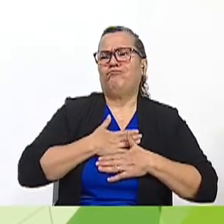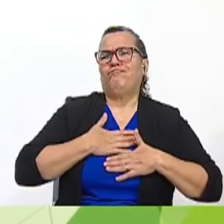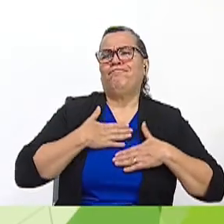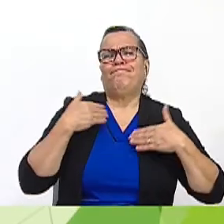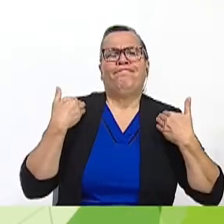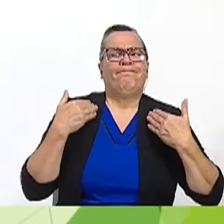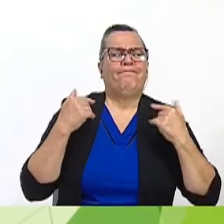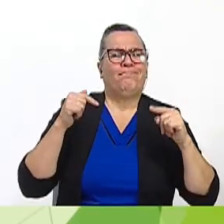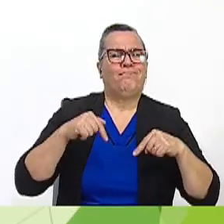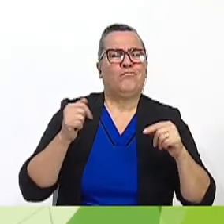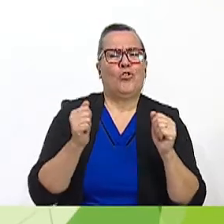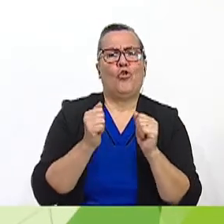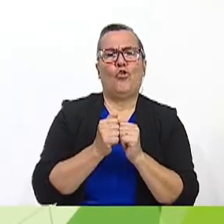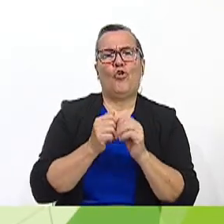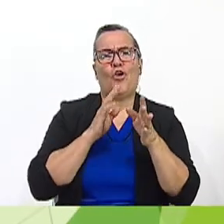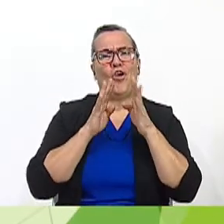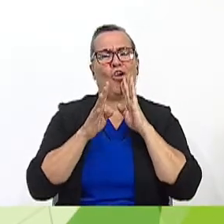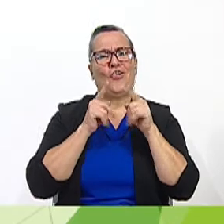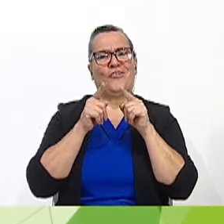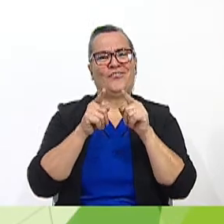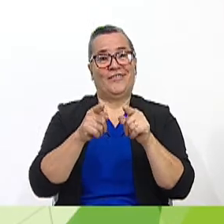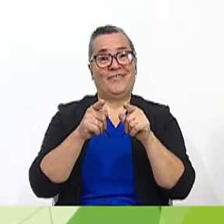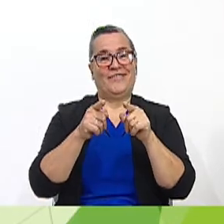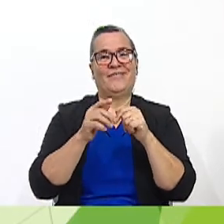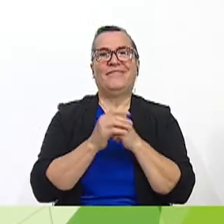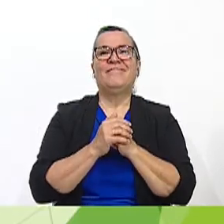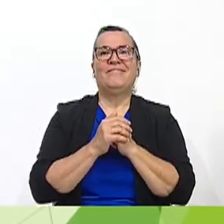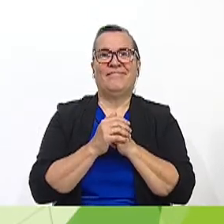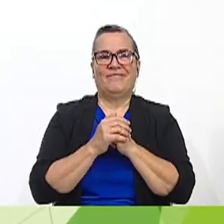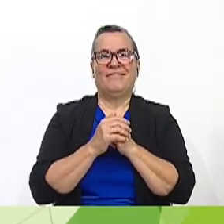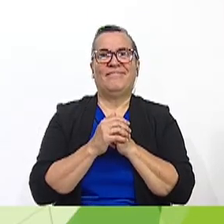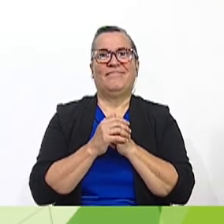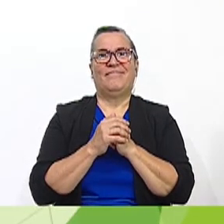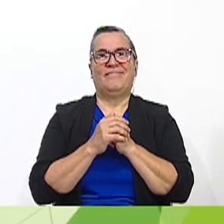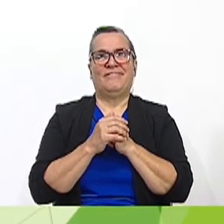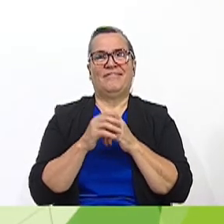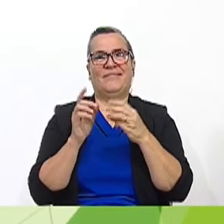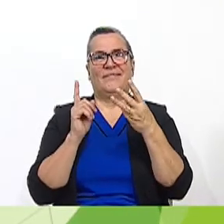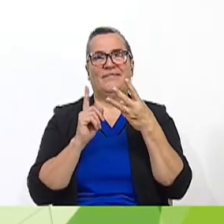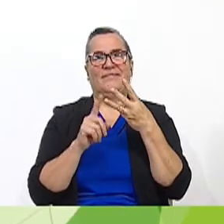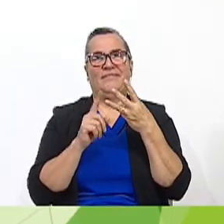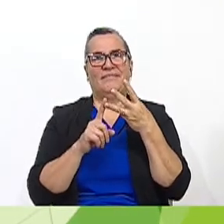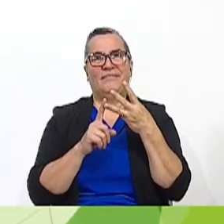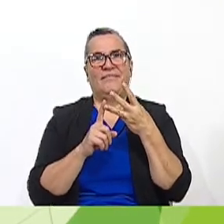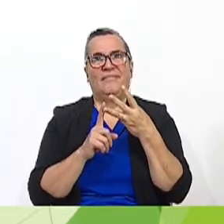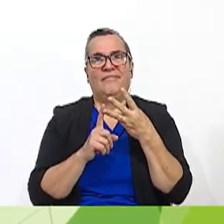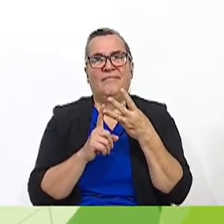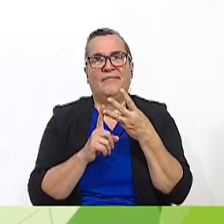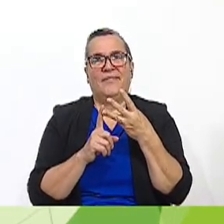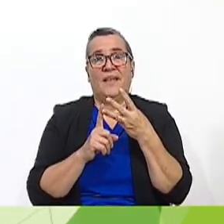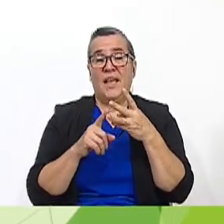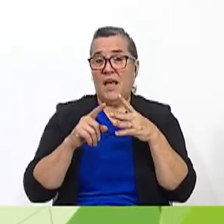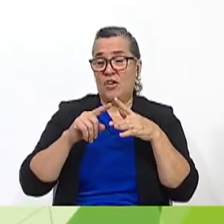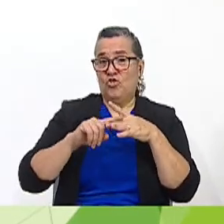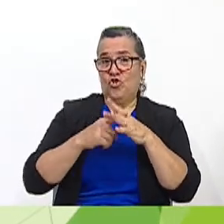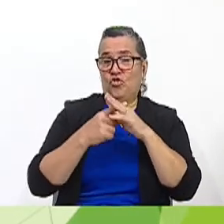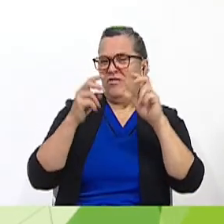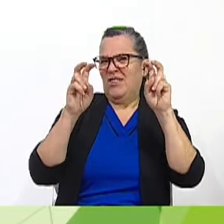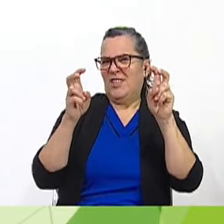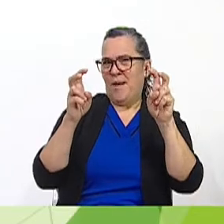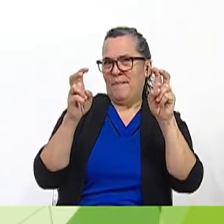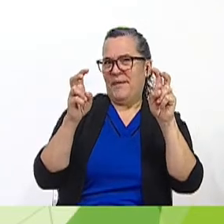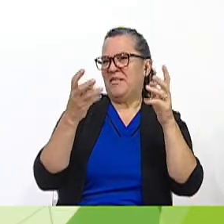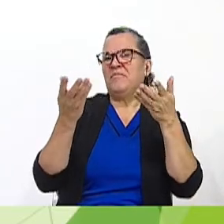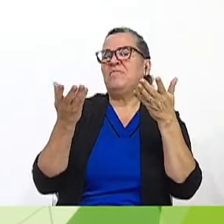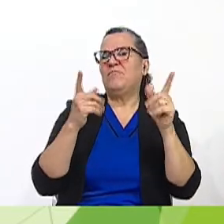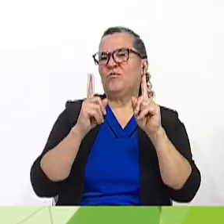today to talk to you. Very good. Number three. You are, third, well, you are going to introduce the topic.